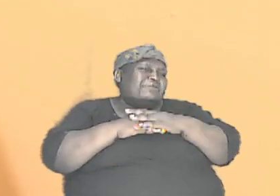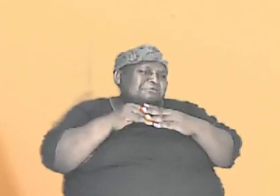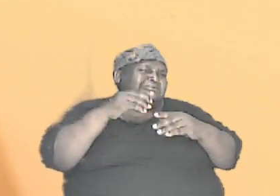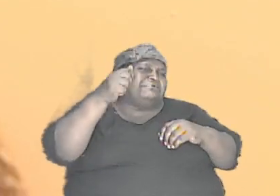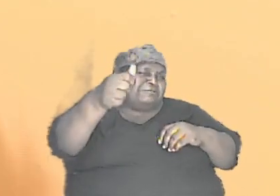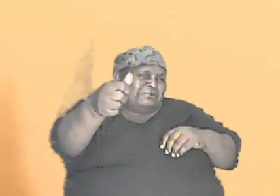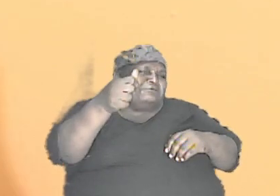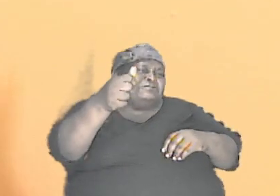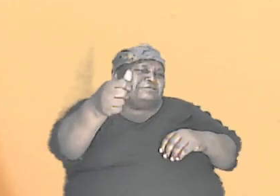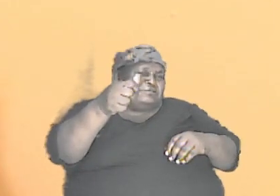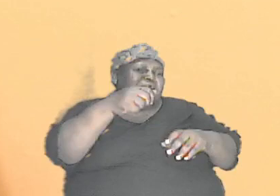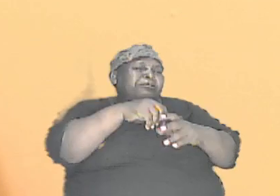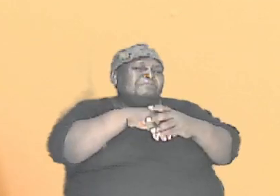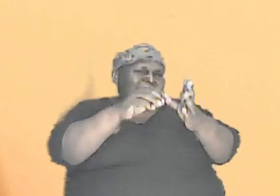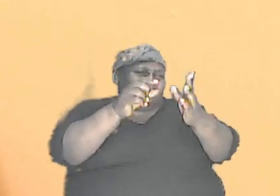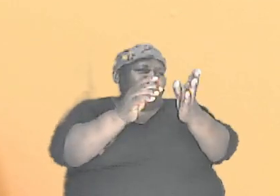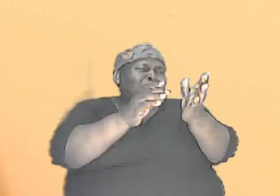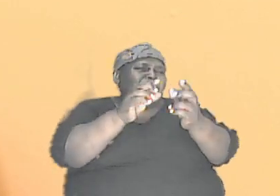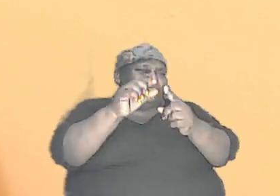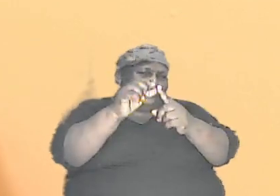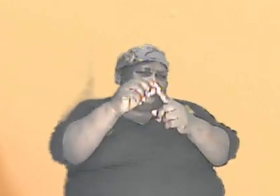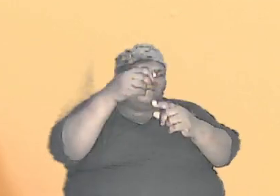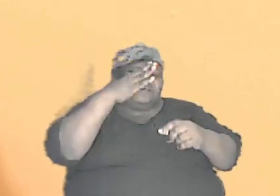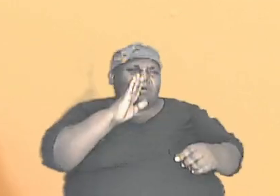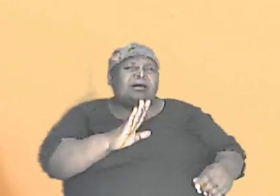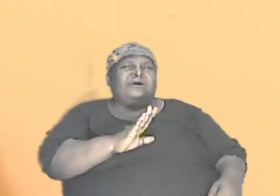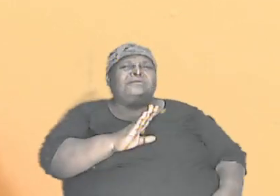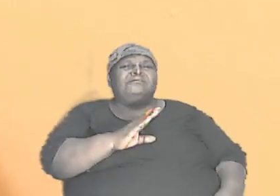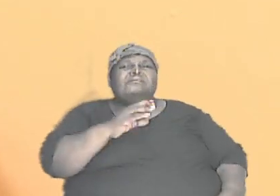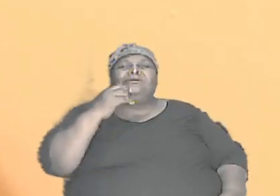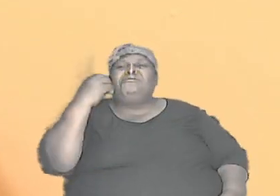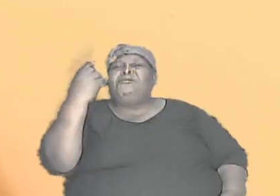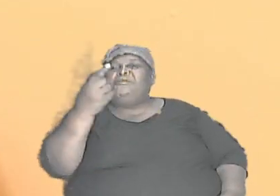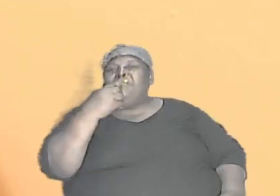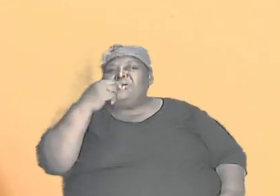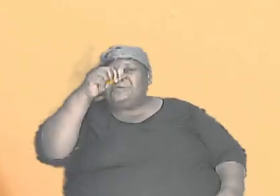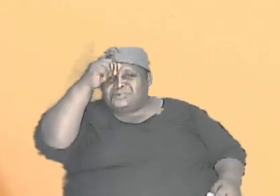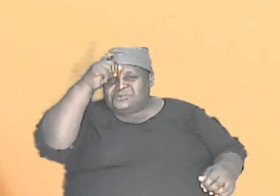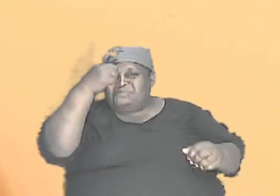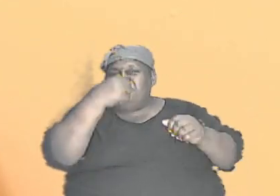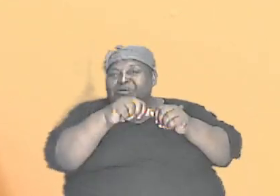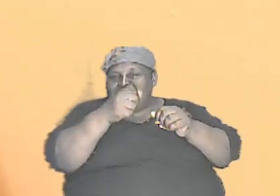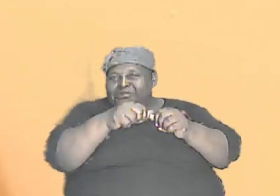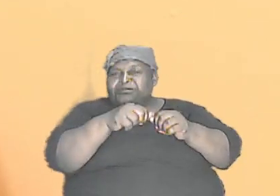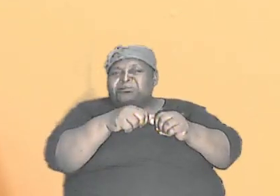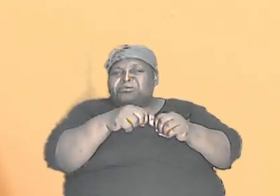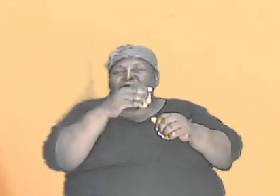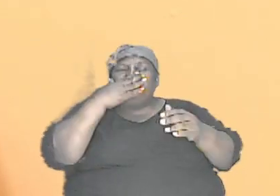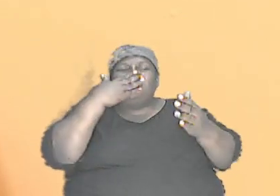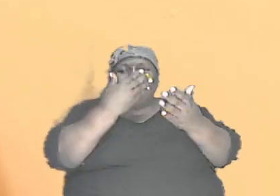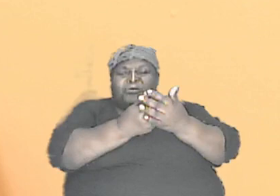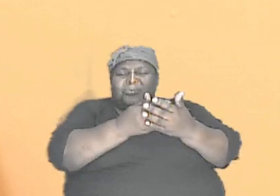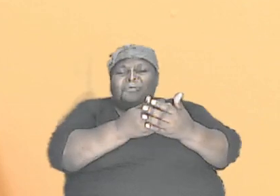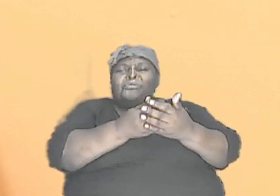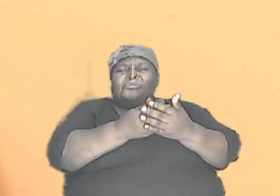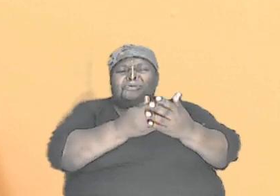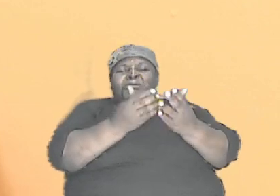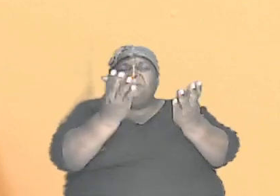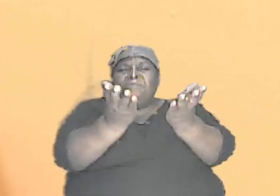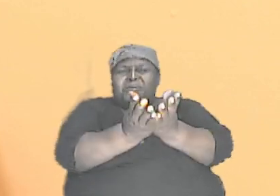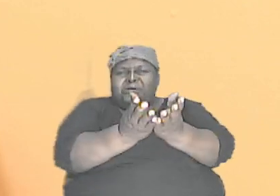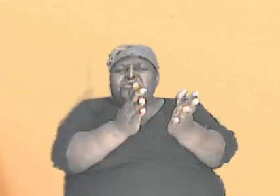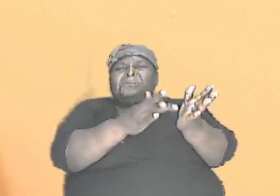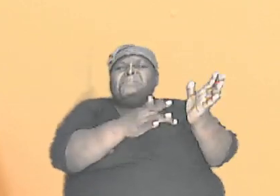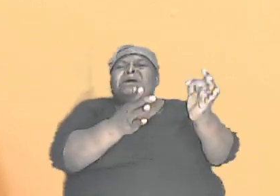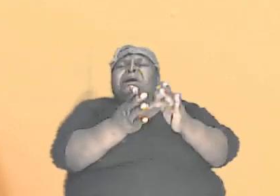cement this in your mind that the good book, the Bible, you can count on it.